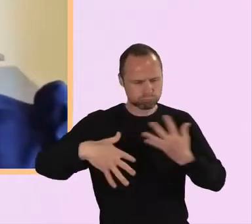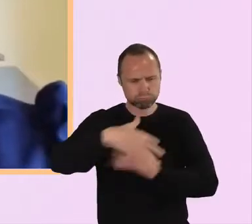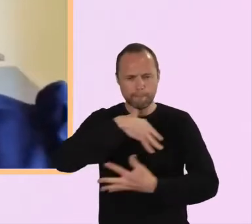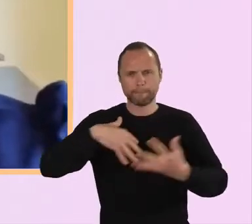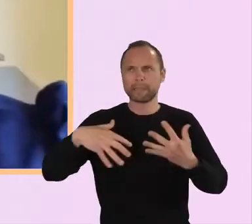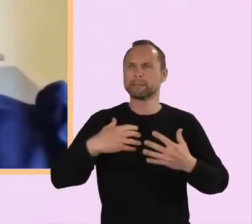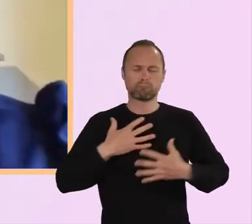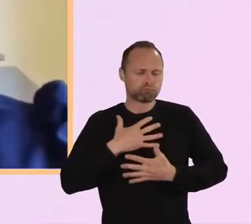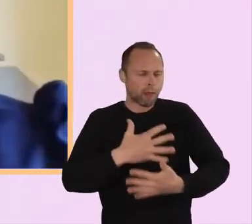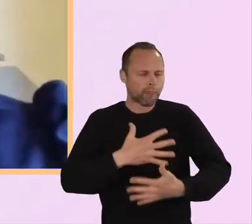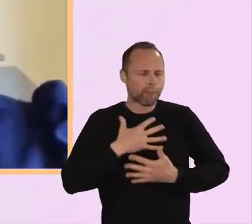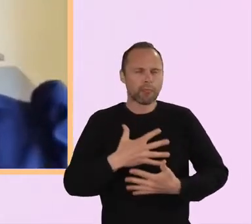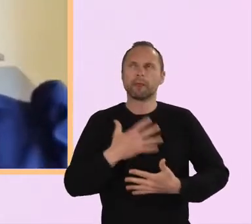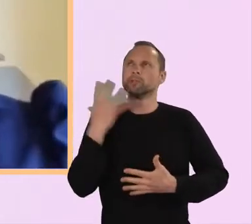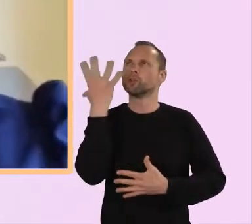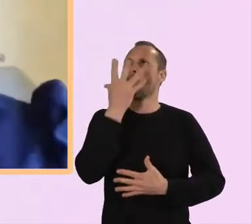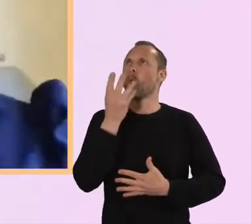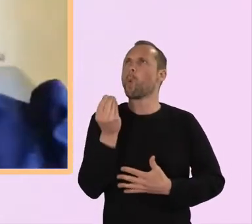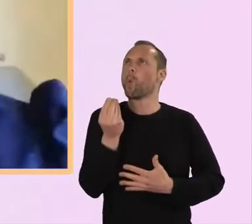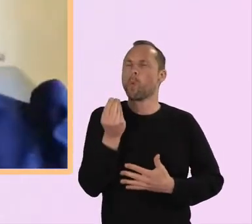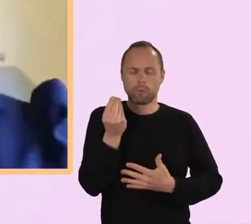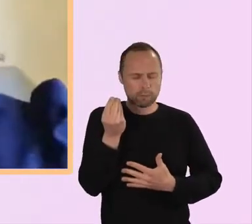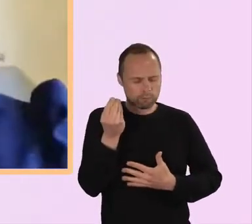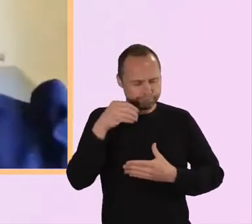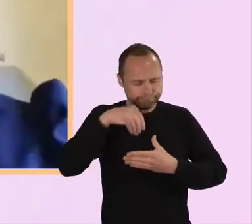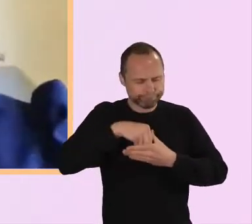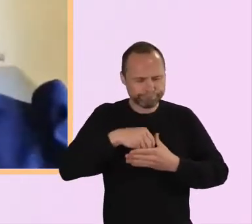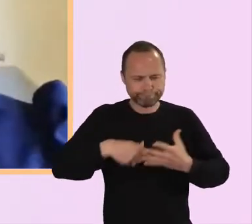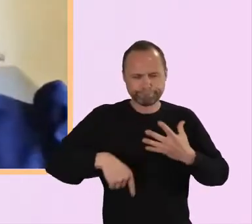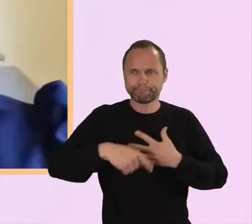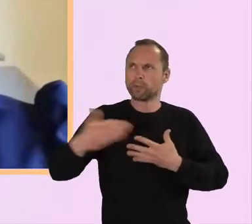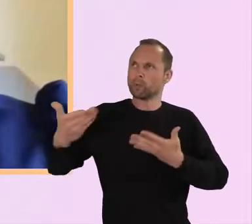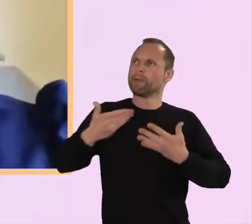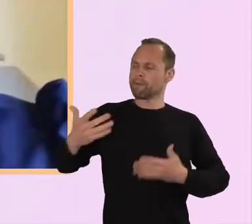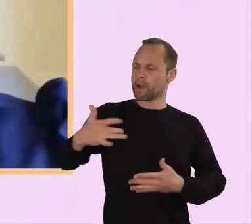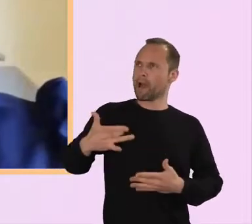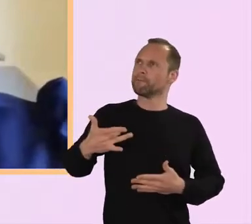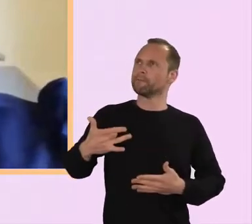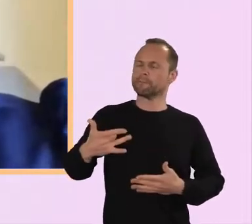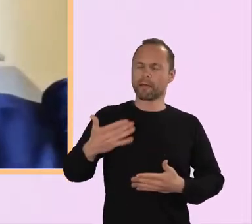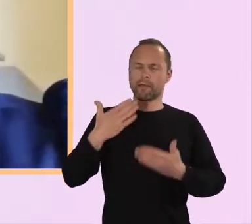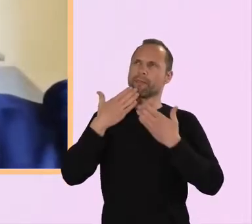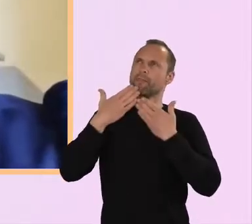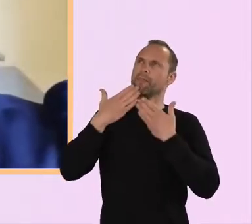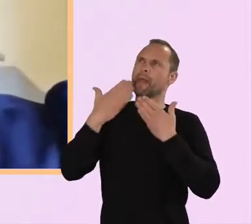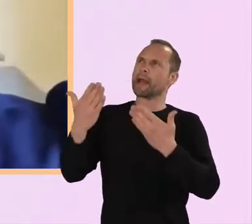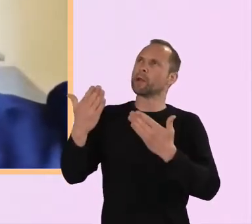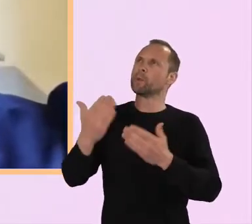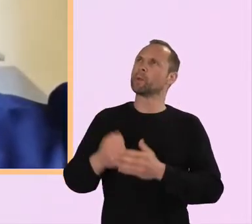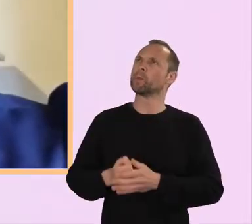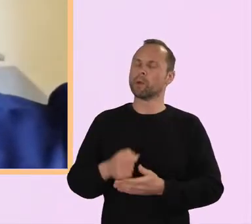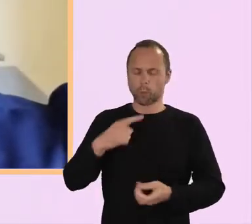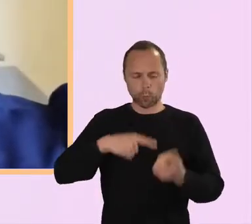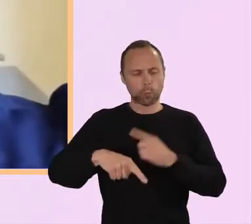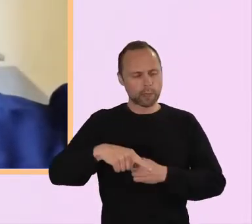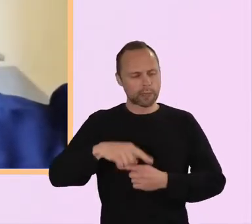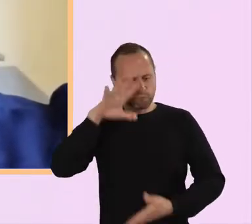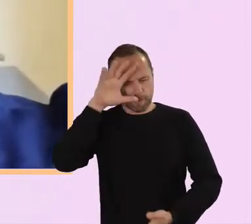soul. Yes, thanks for life. give you thanks. And we remember.